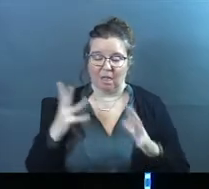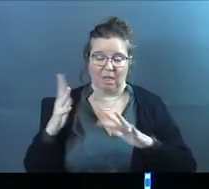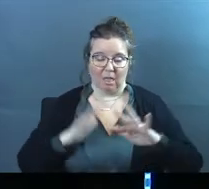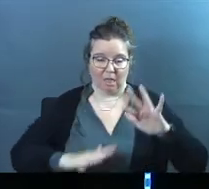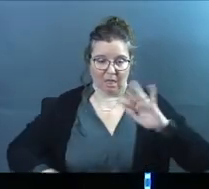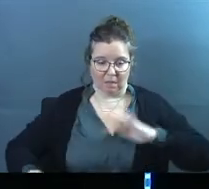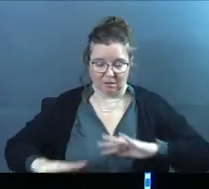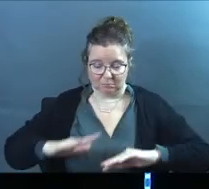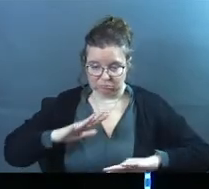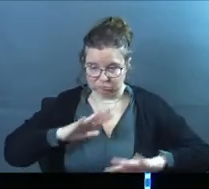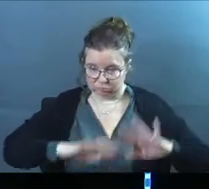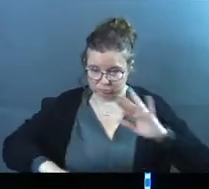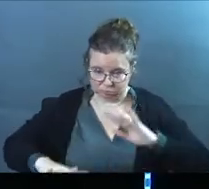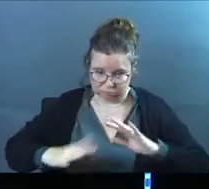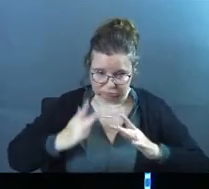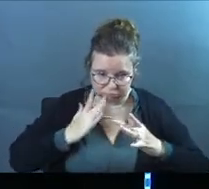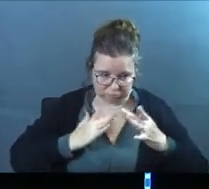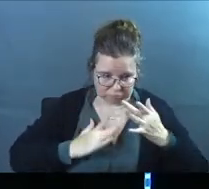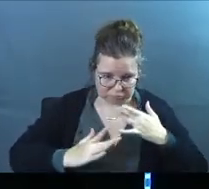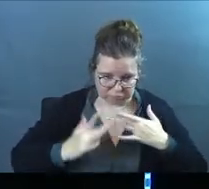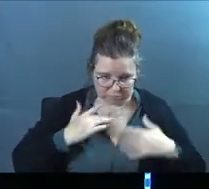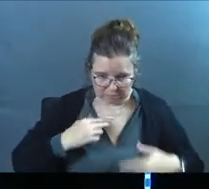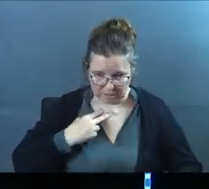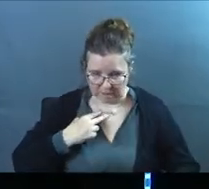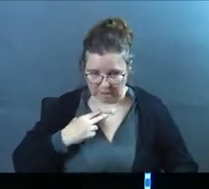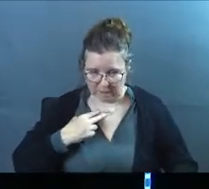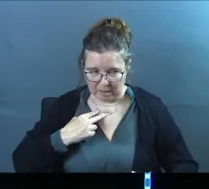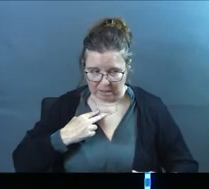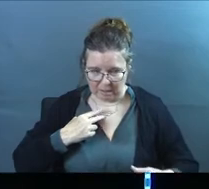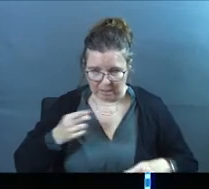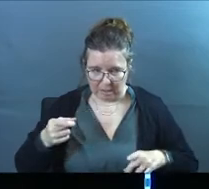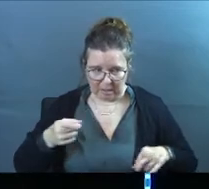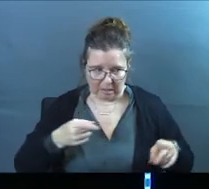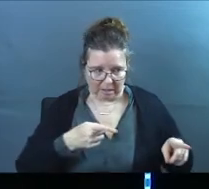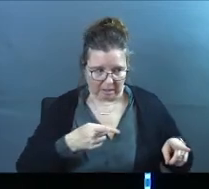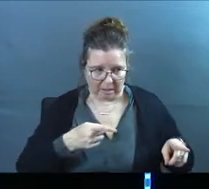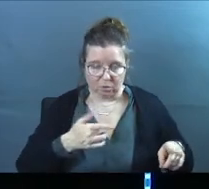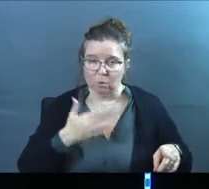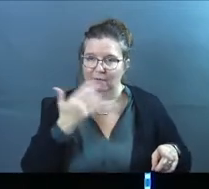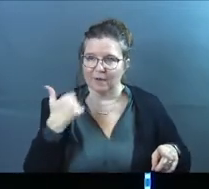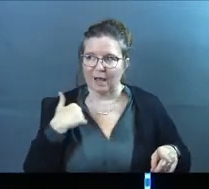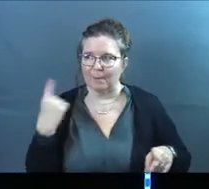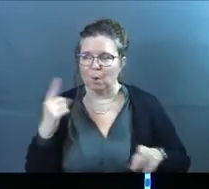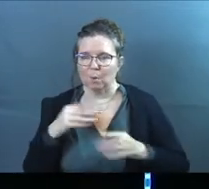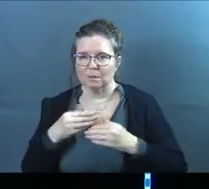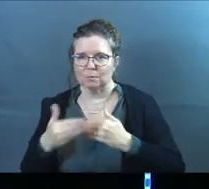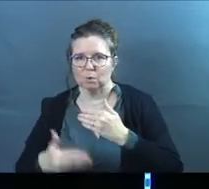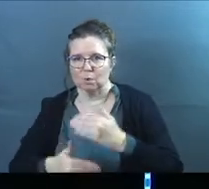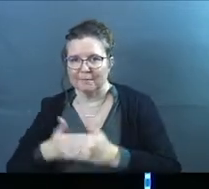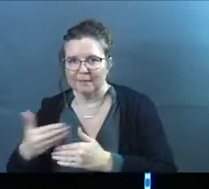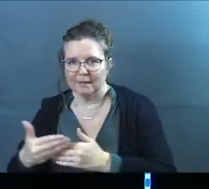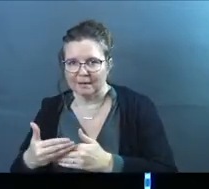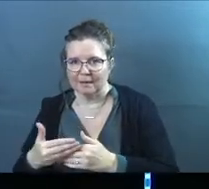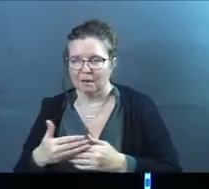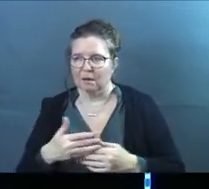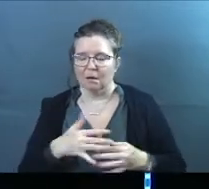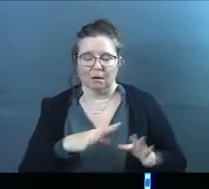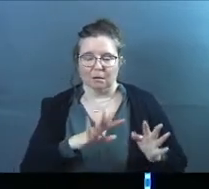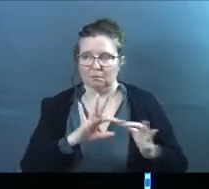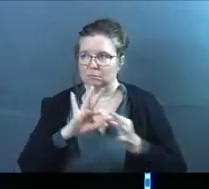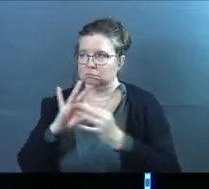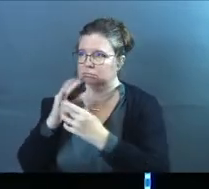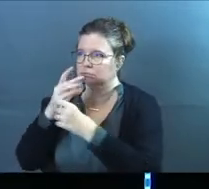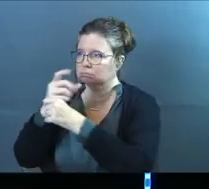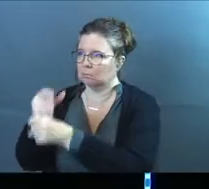lost, that dry wasteland, and you're like, I'm stuck. Maybe I should go back. Don't you ever forget that I'm always moving. Don't you ever stop